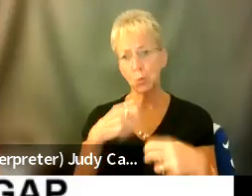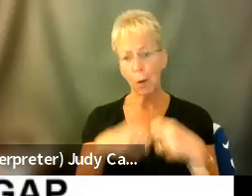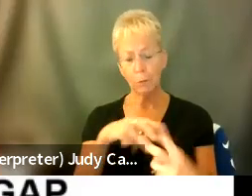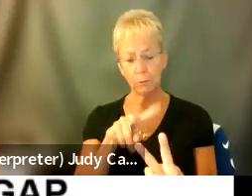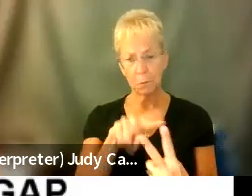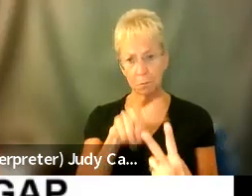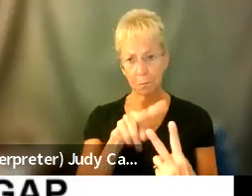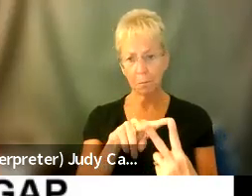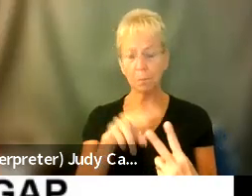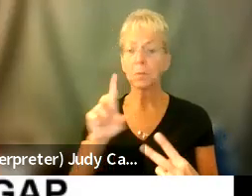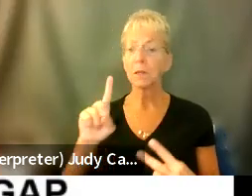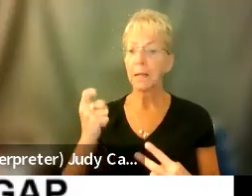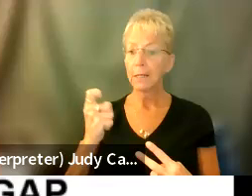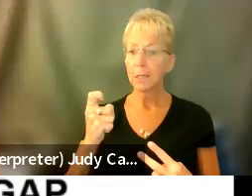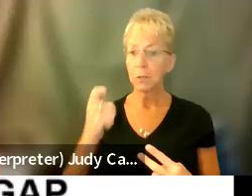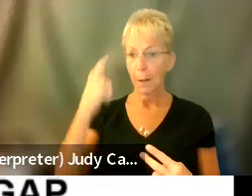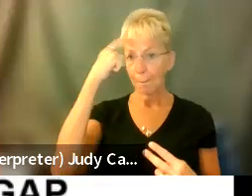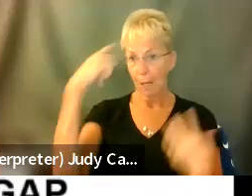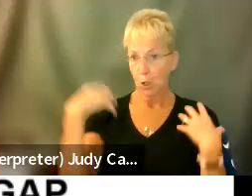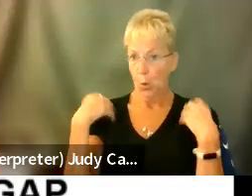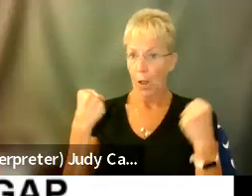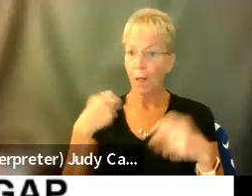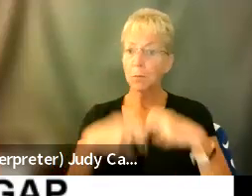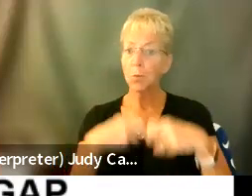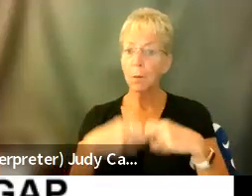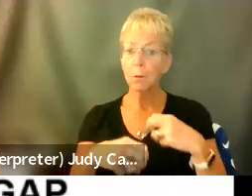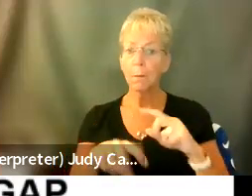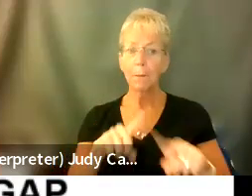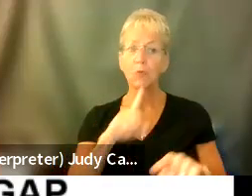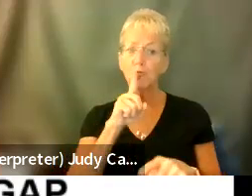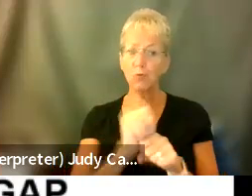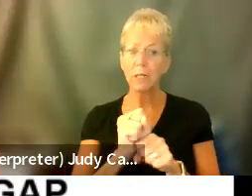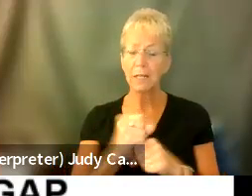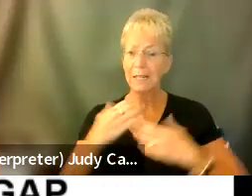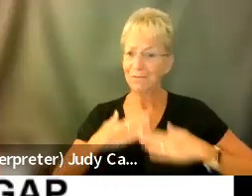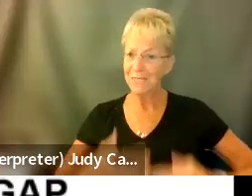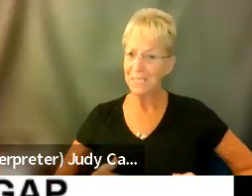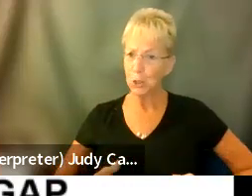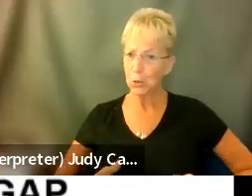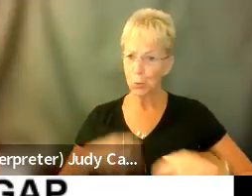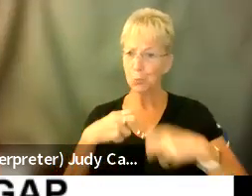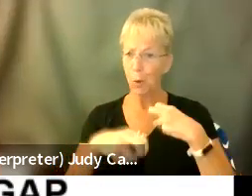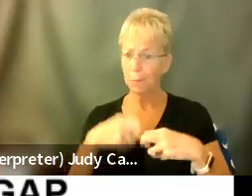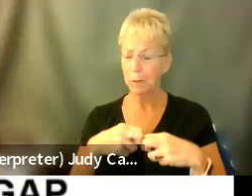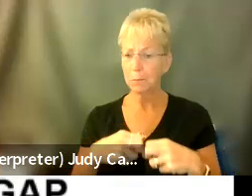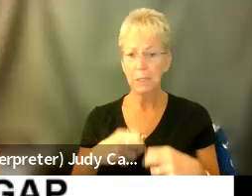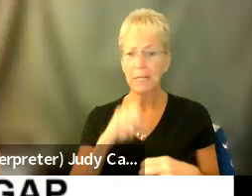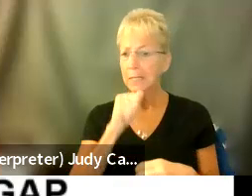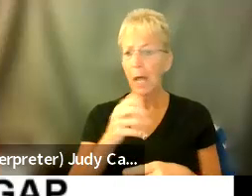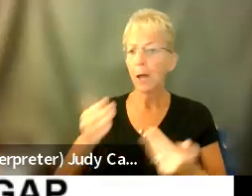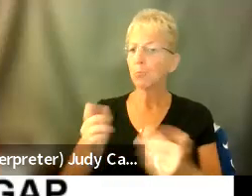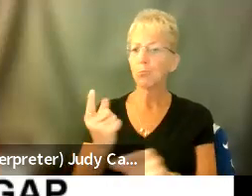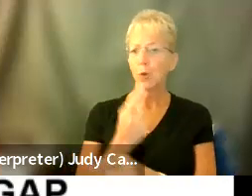diagnosed with a mental health issue, when in fact it's a physical issue, you're not getting proper